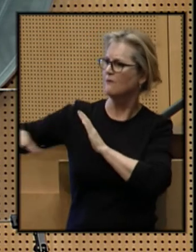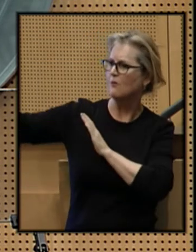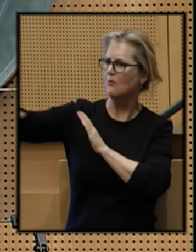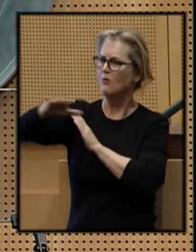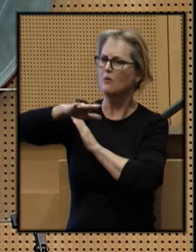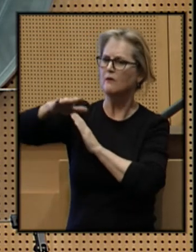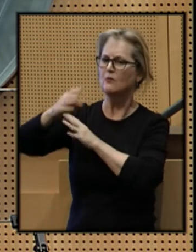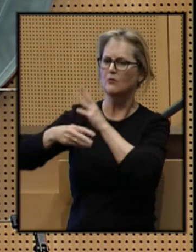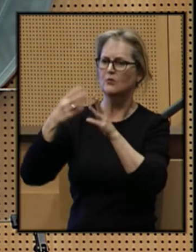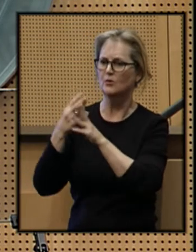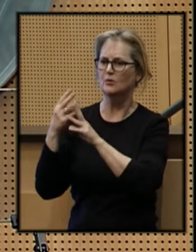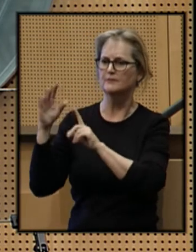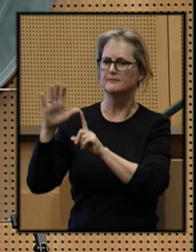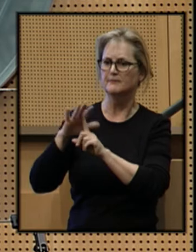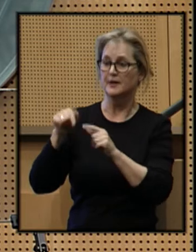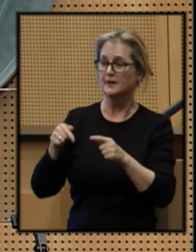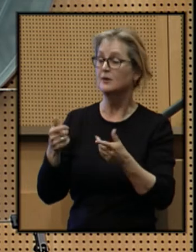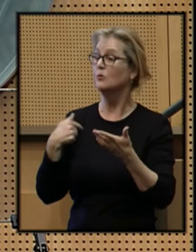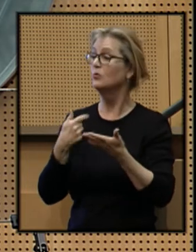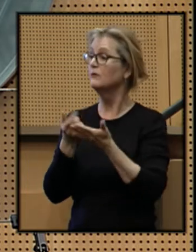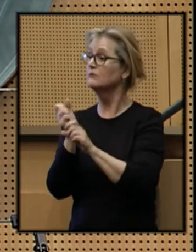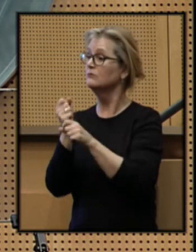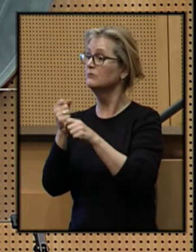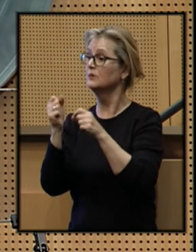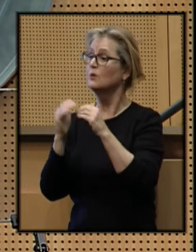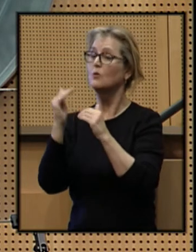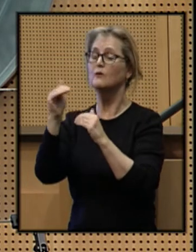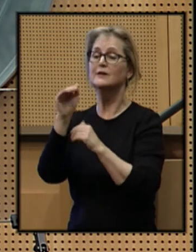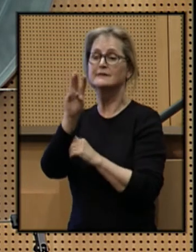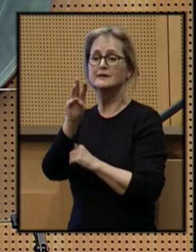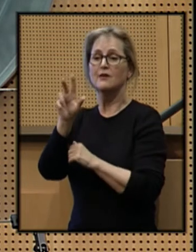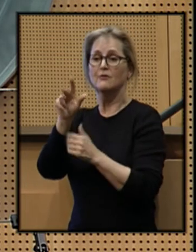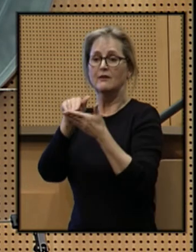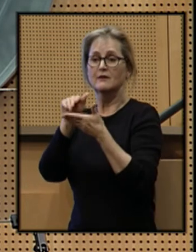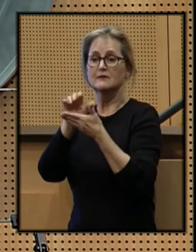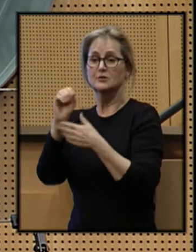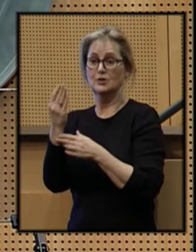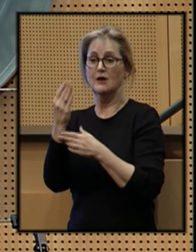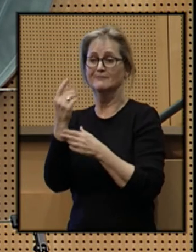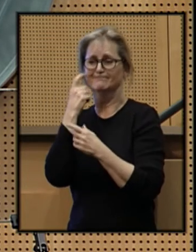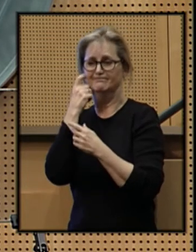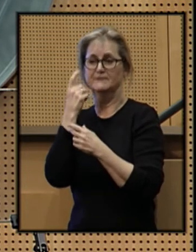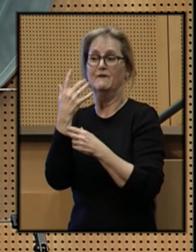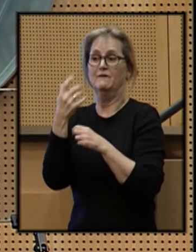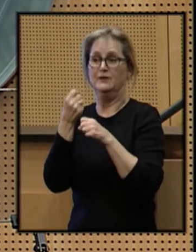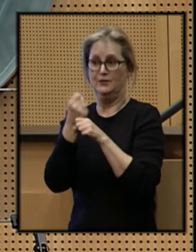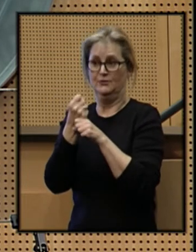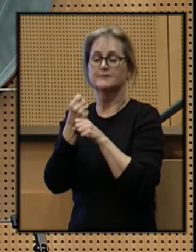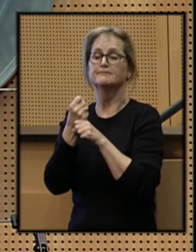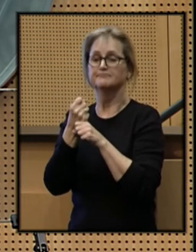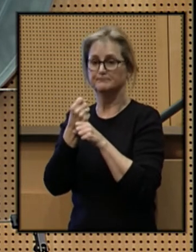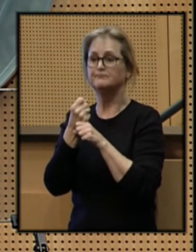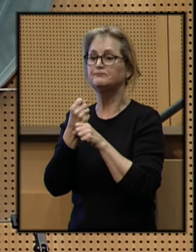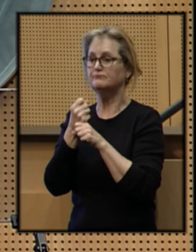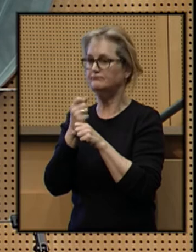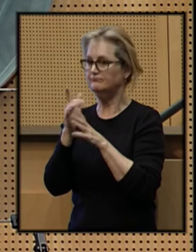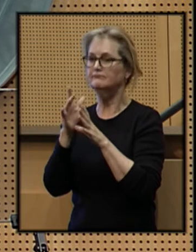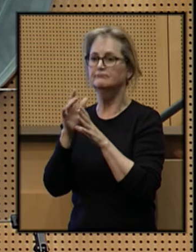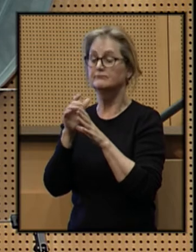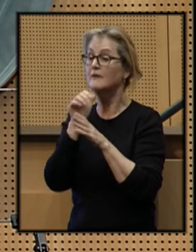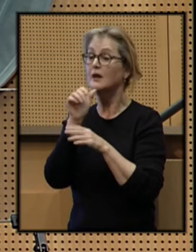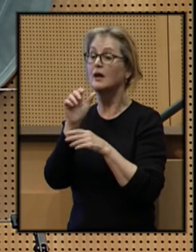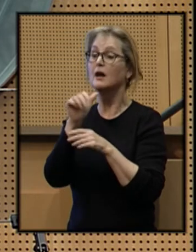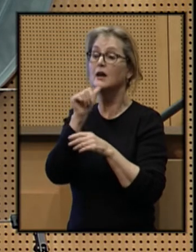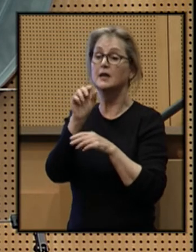all over the world. We created more than 63,000 jobs over the last five years with an unemployment